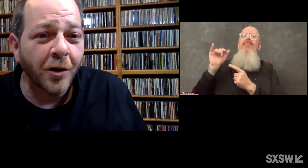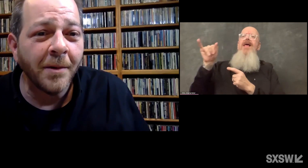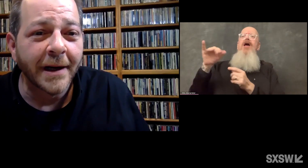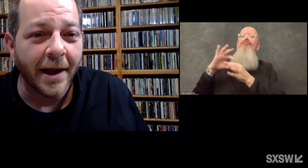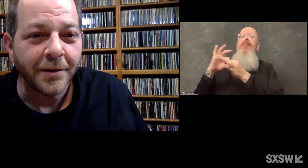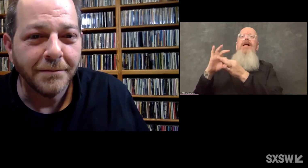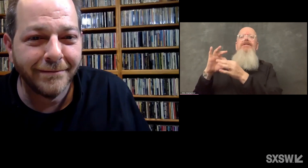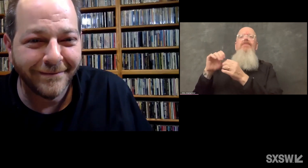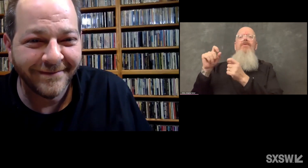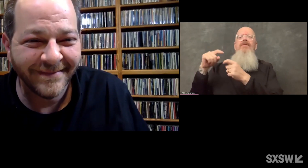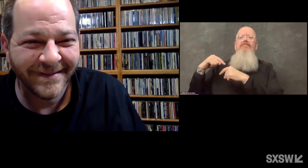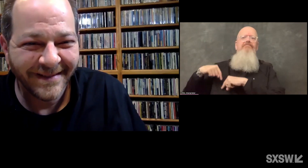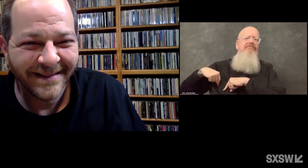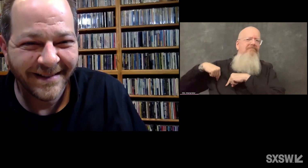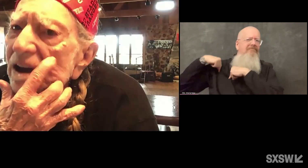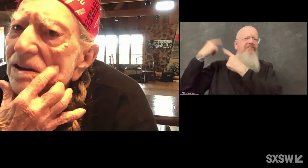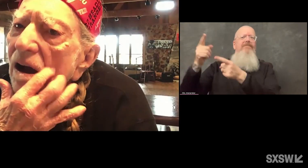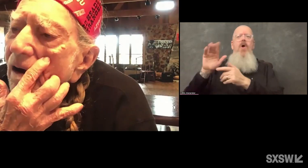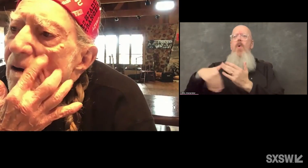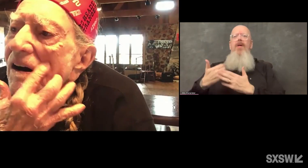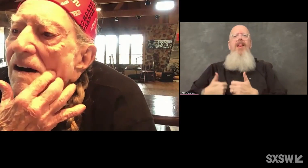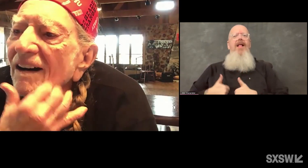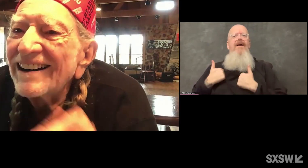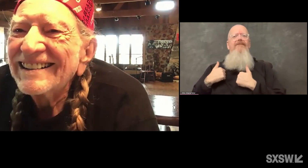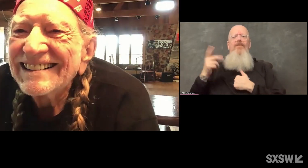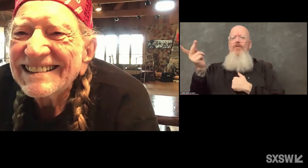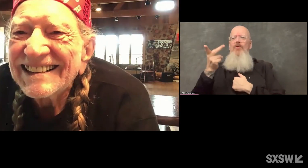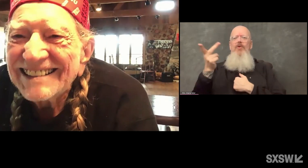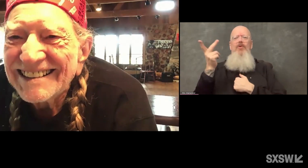caused a lot of trouble together. We tried, yeah.